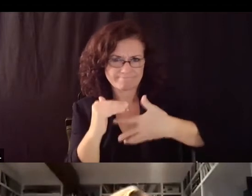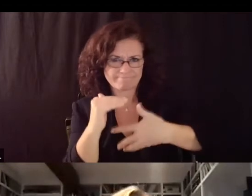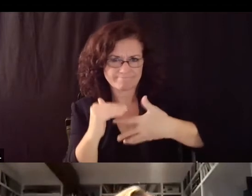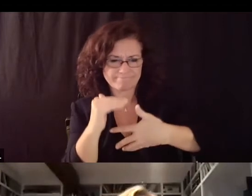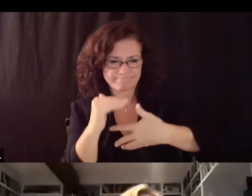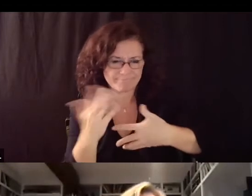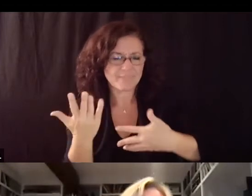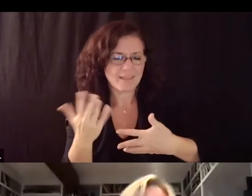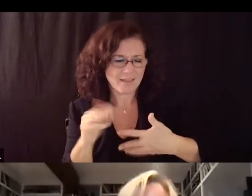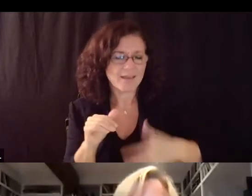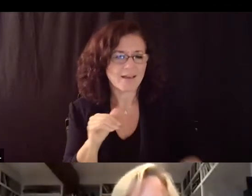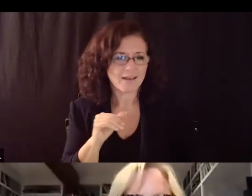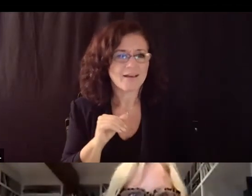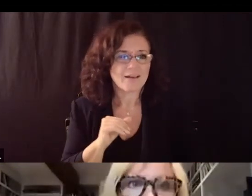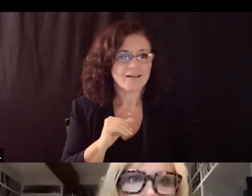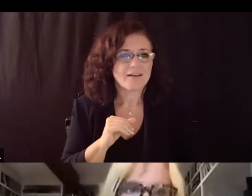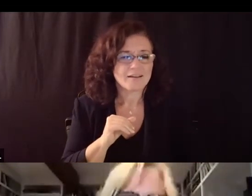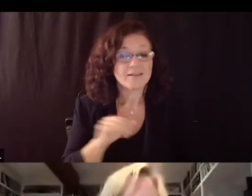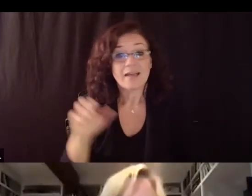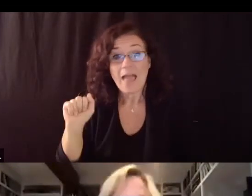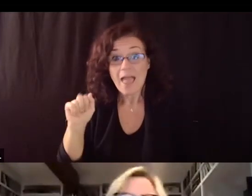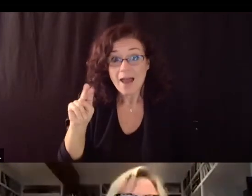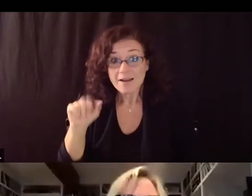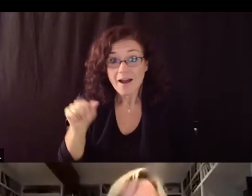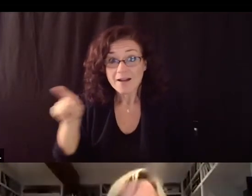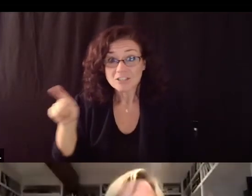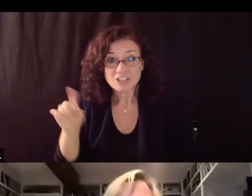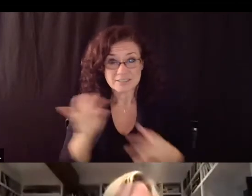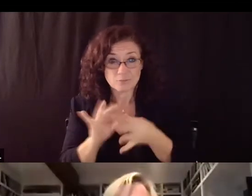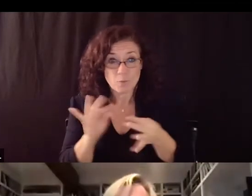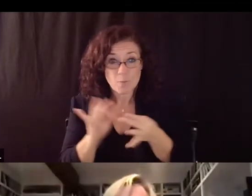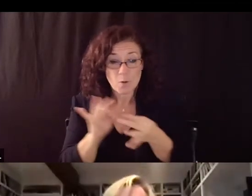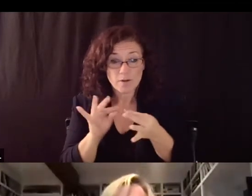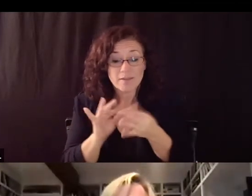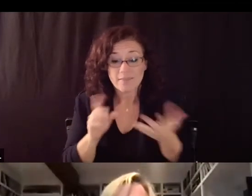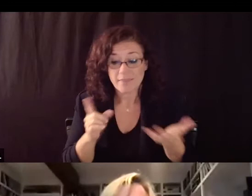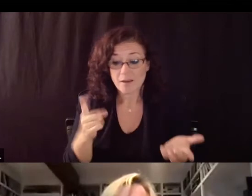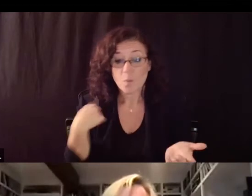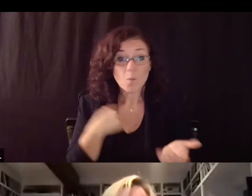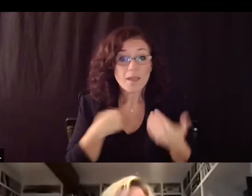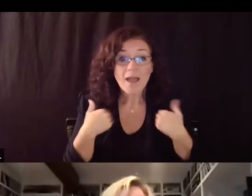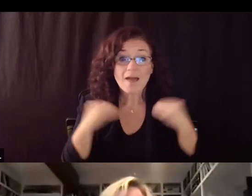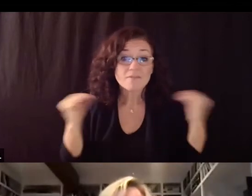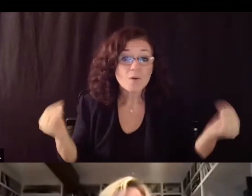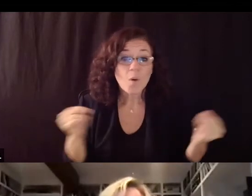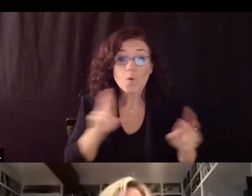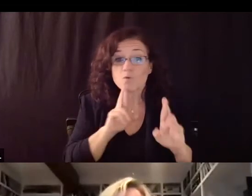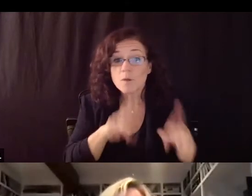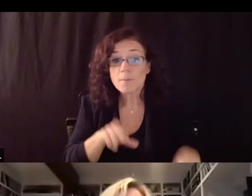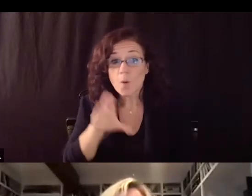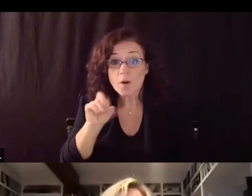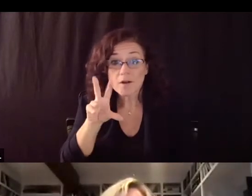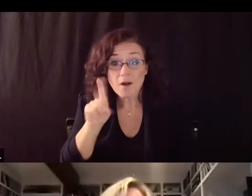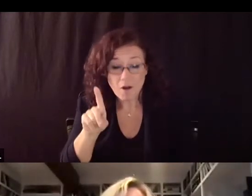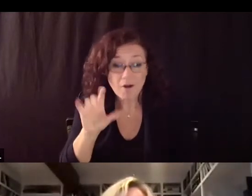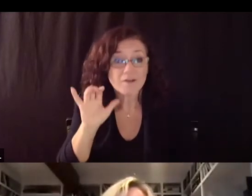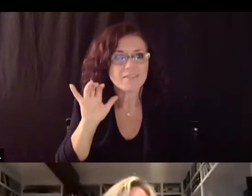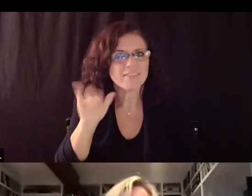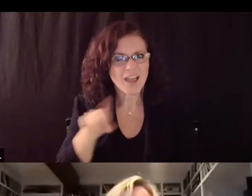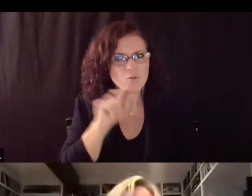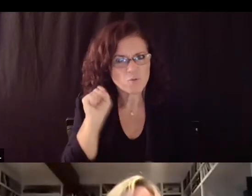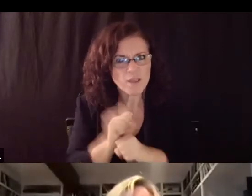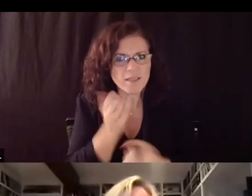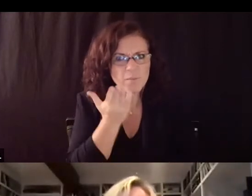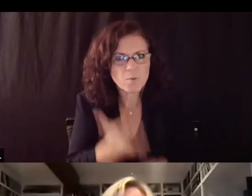anna did a great job of reporting to you that we don't have a report card that reflects reflects the eld standards so how do